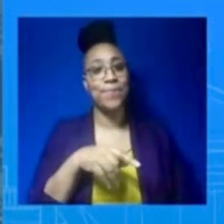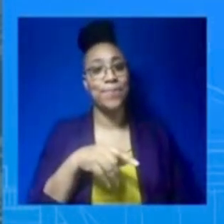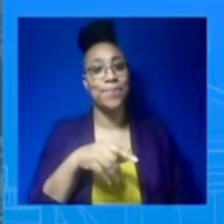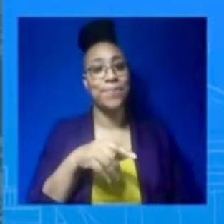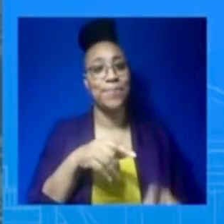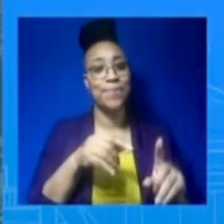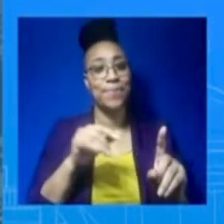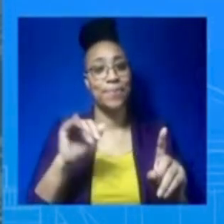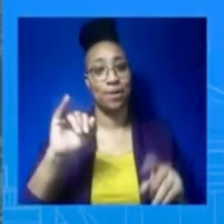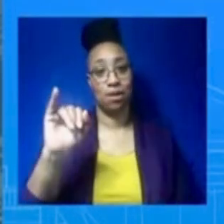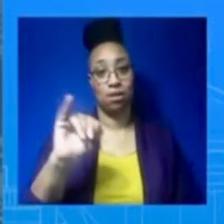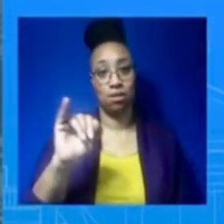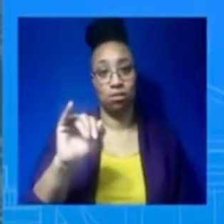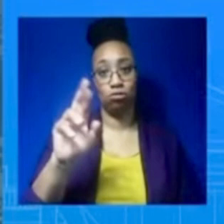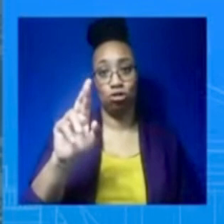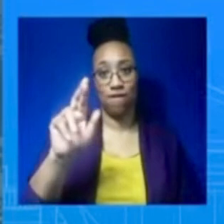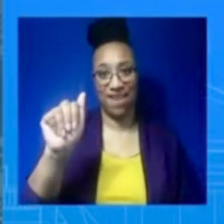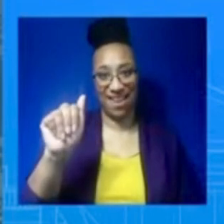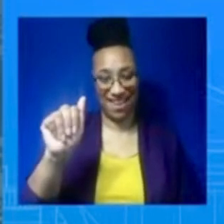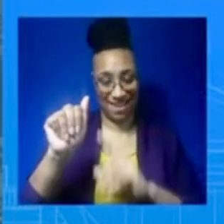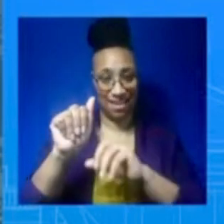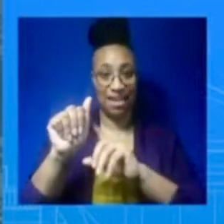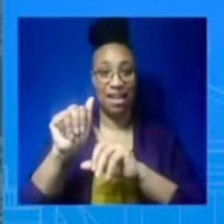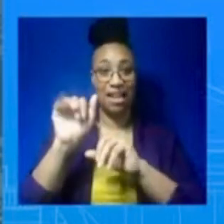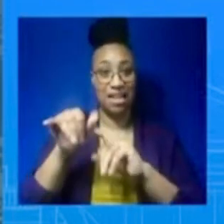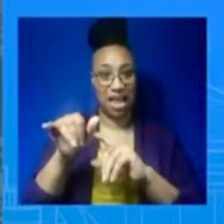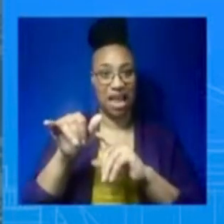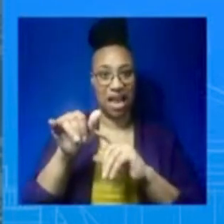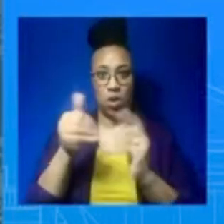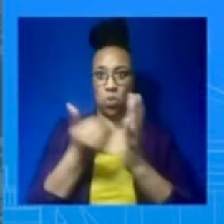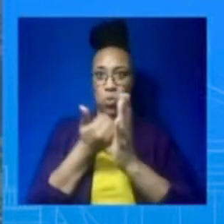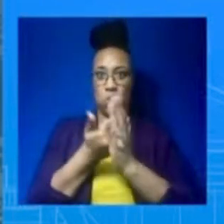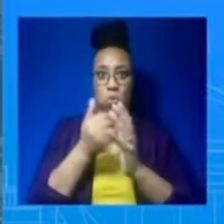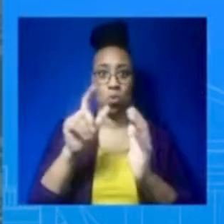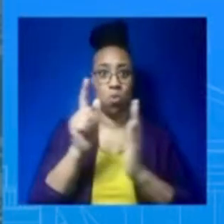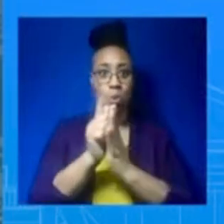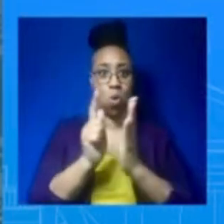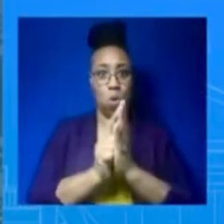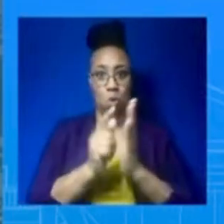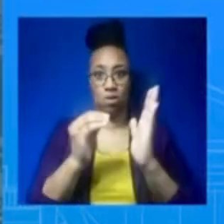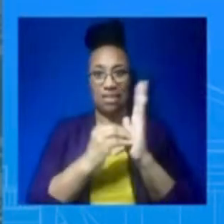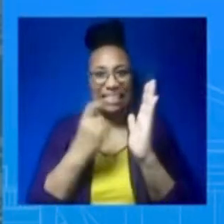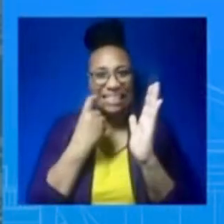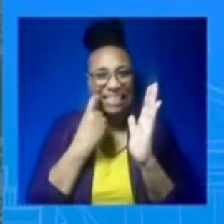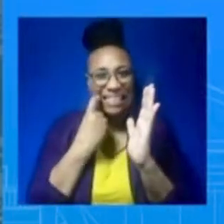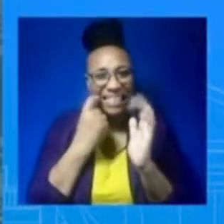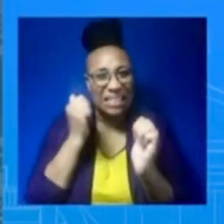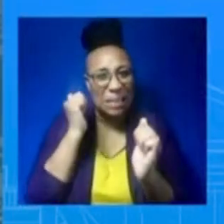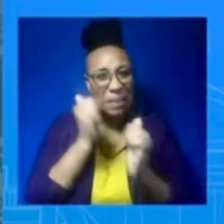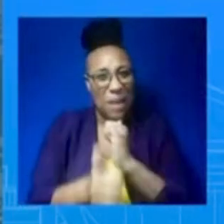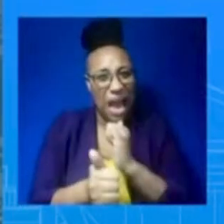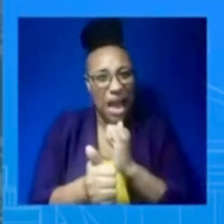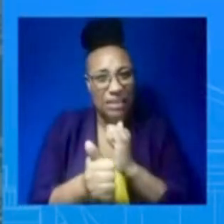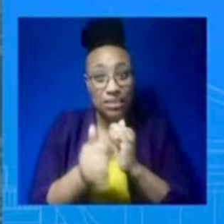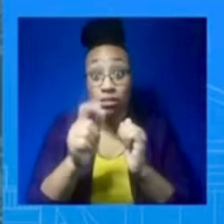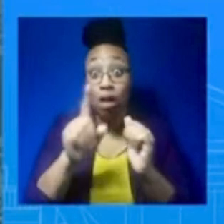continuing to share his heart with the world. And we, you know, with that, I'll just leave it there.